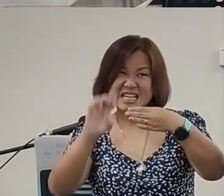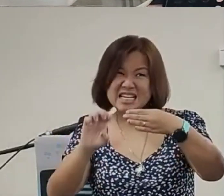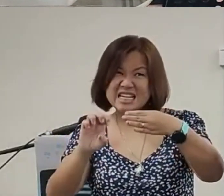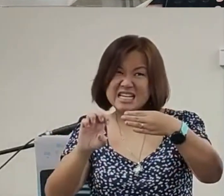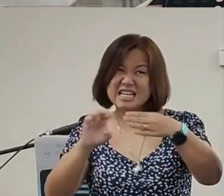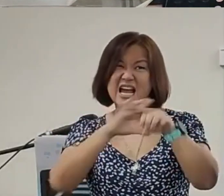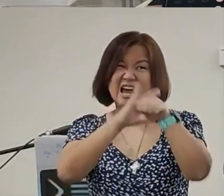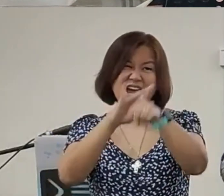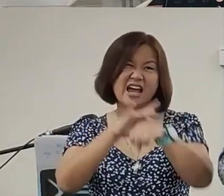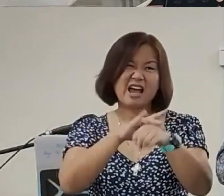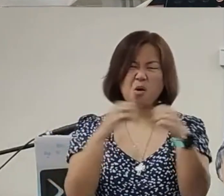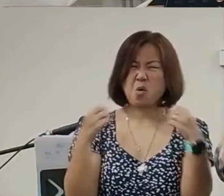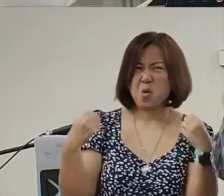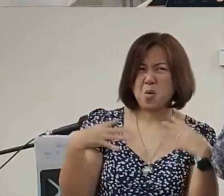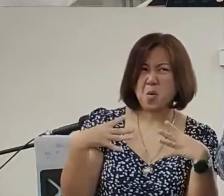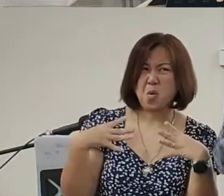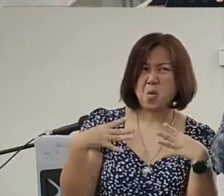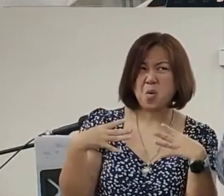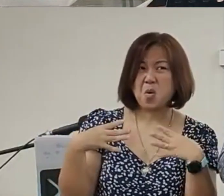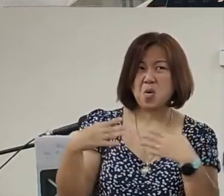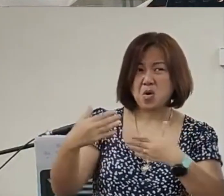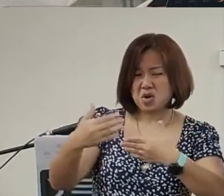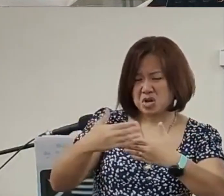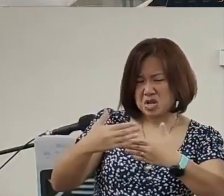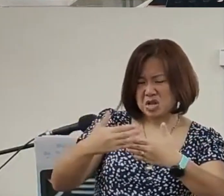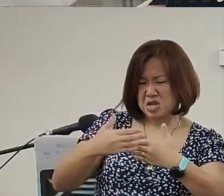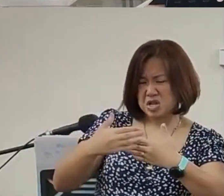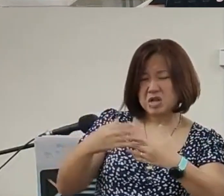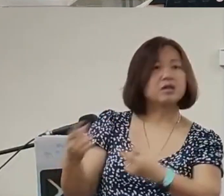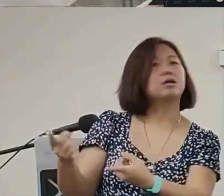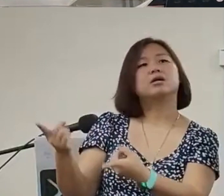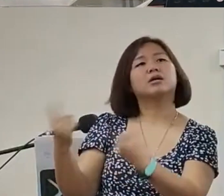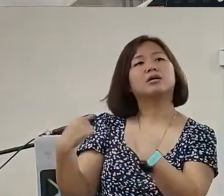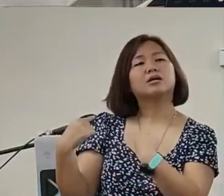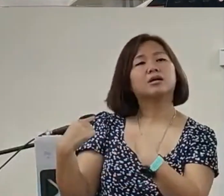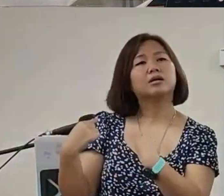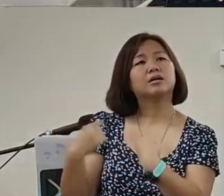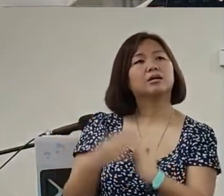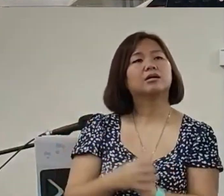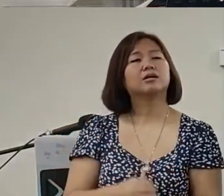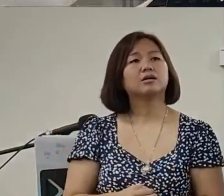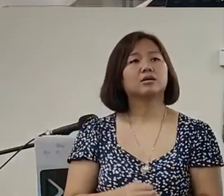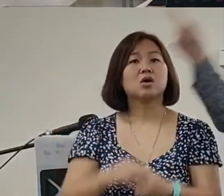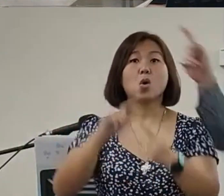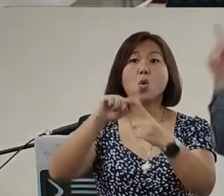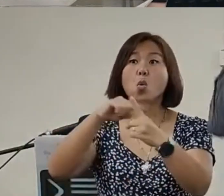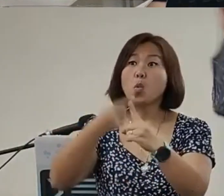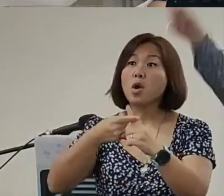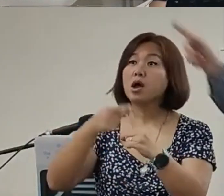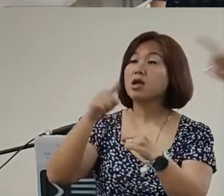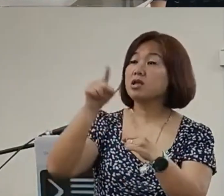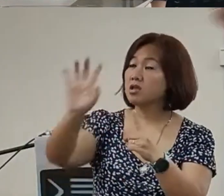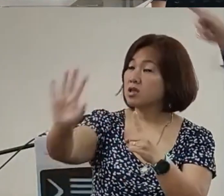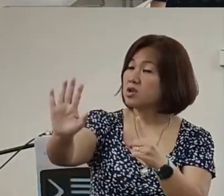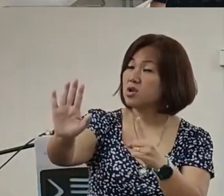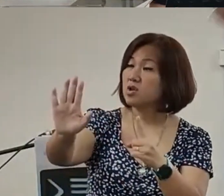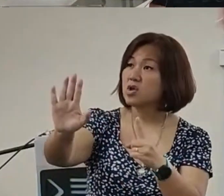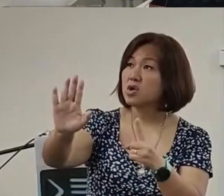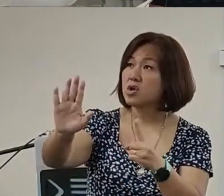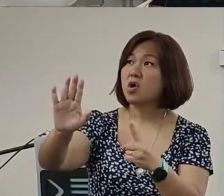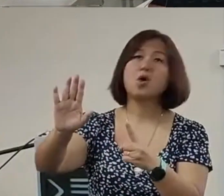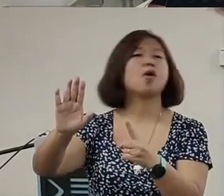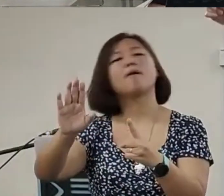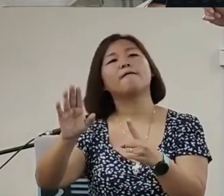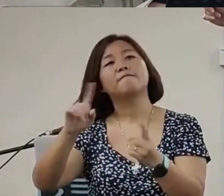the earthwere afraidthey drew nearand camedid you catch thatso when yournon-believingfamily